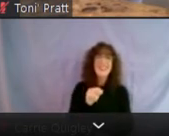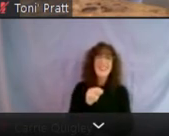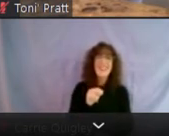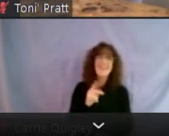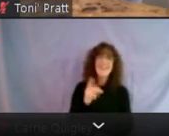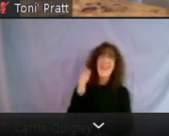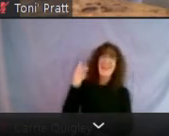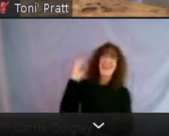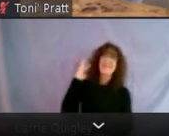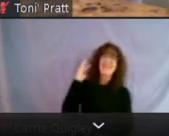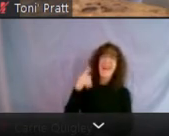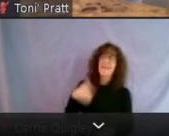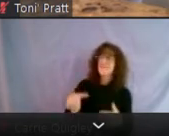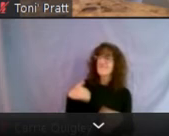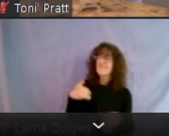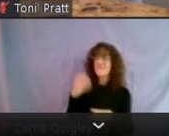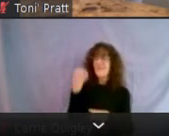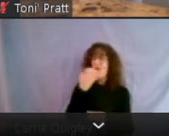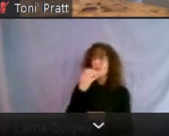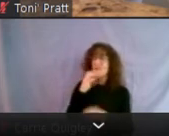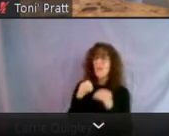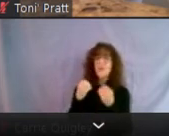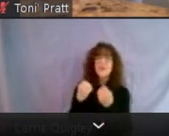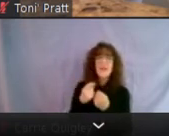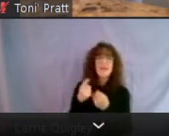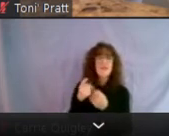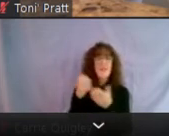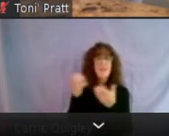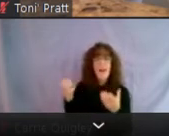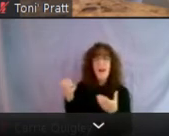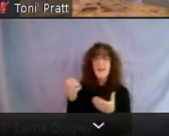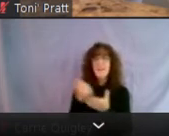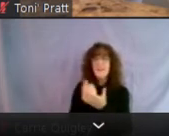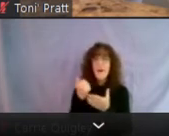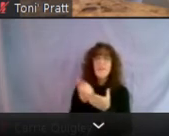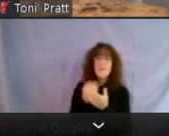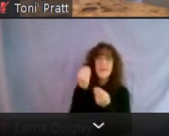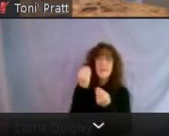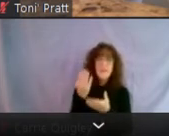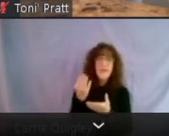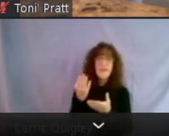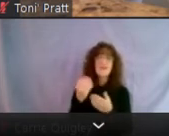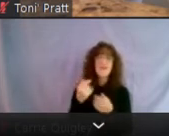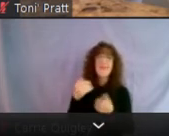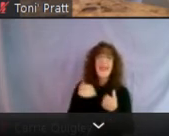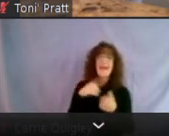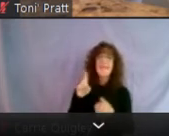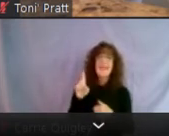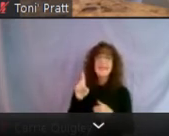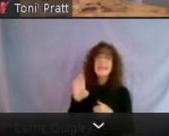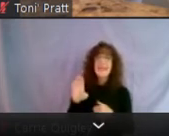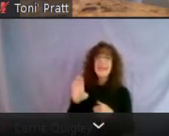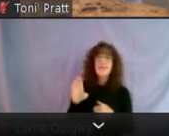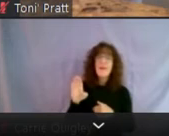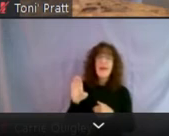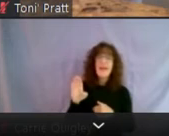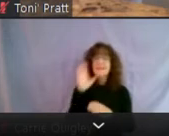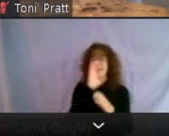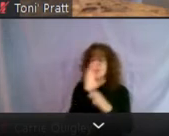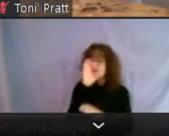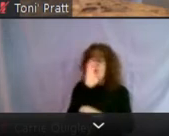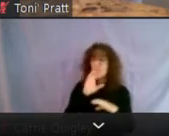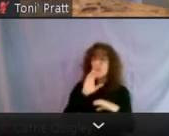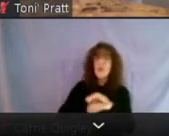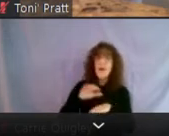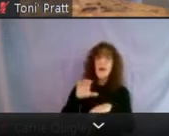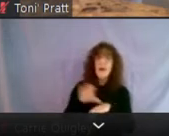back. They put out a lot of great material and tools. This is a, they're, they have a database that's, uh, searchable, um,